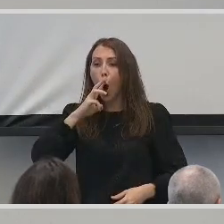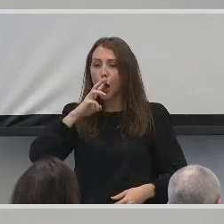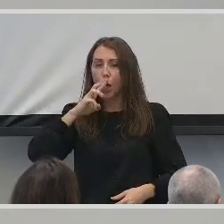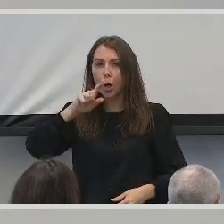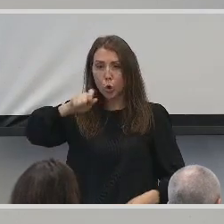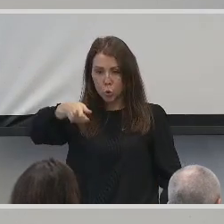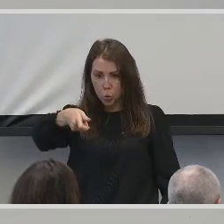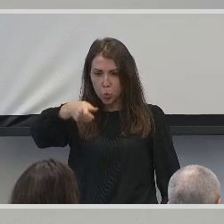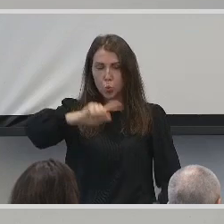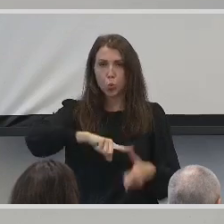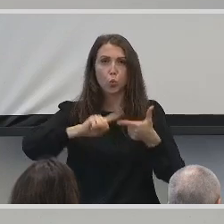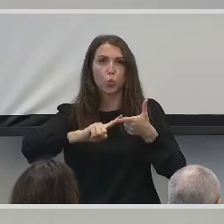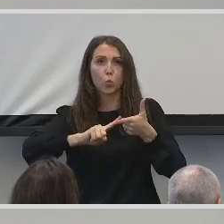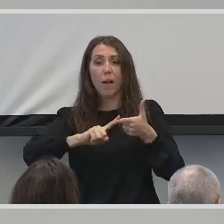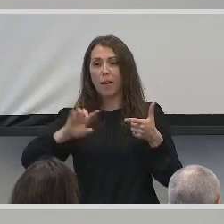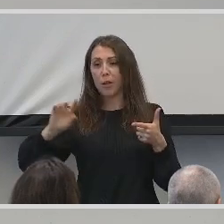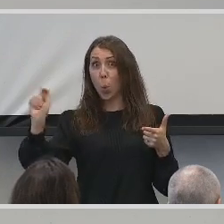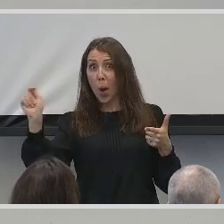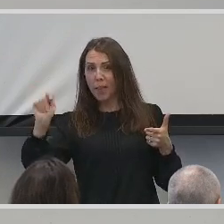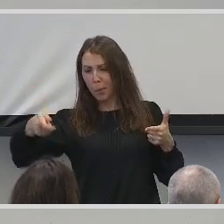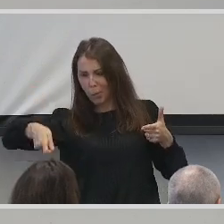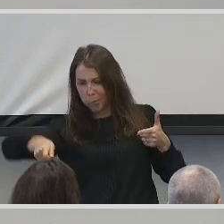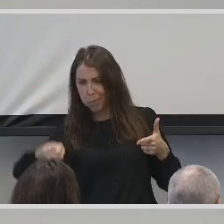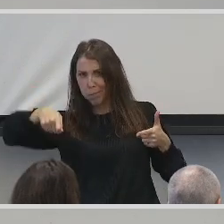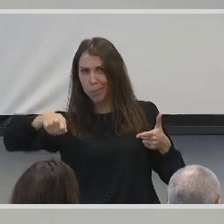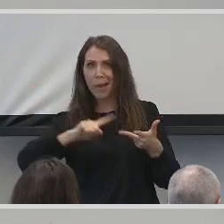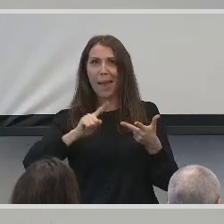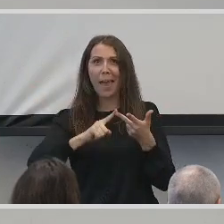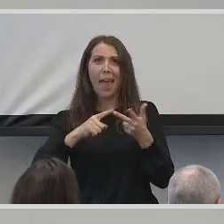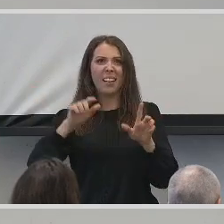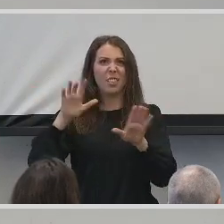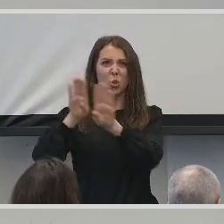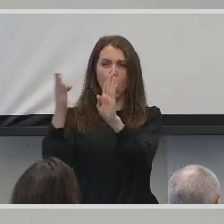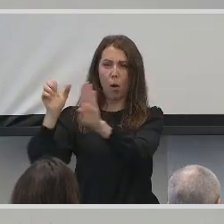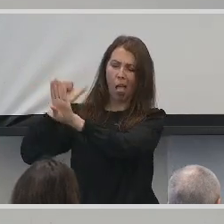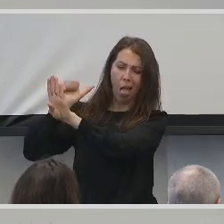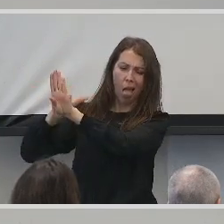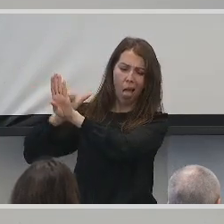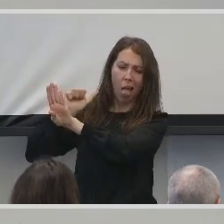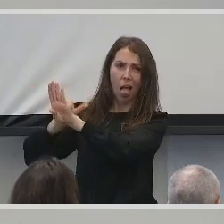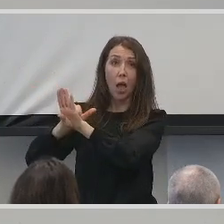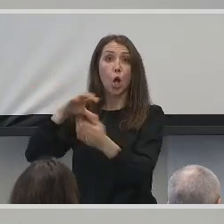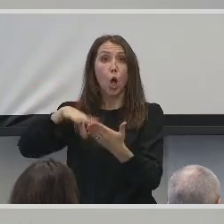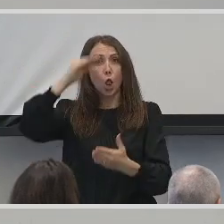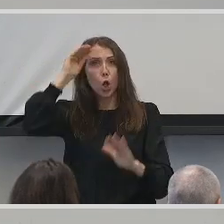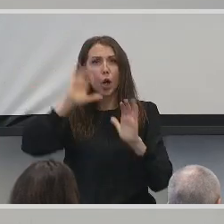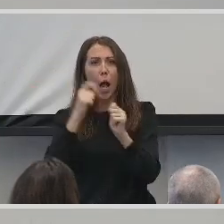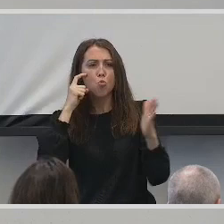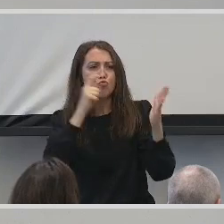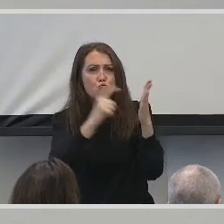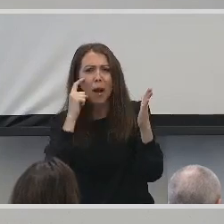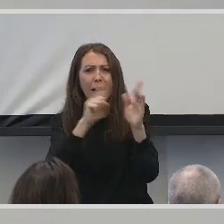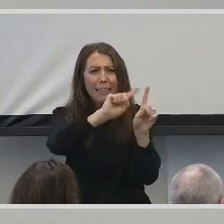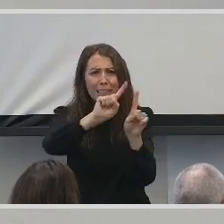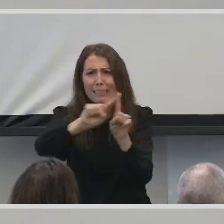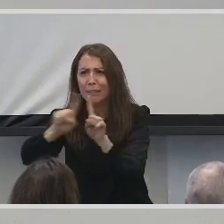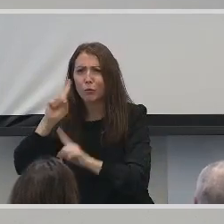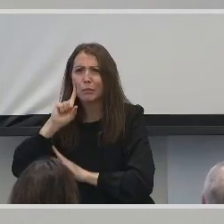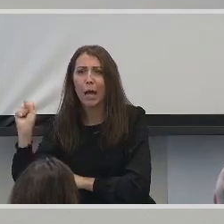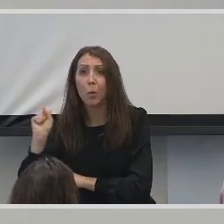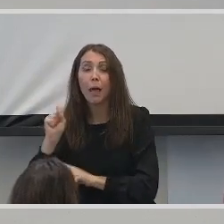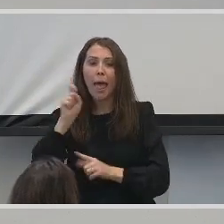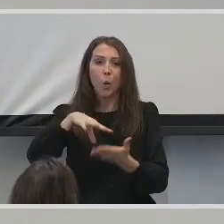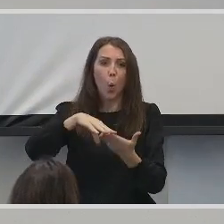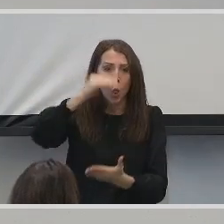the toilet, and banging the door. I had to do this to learn how to recognize different sounds. Not only did I have to learn how to listen,